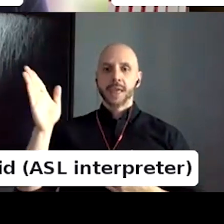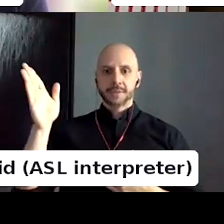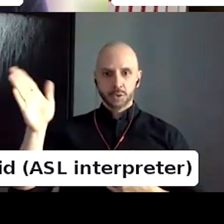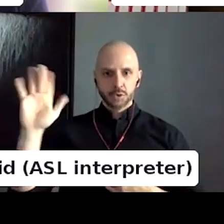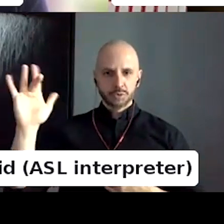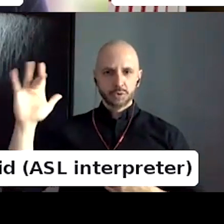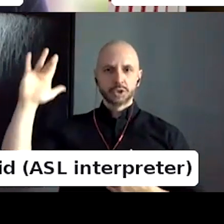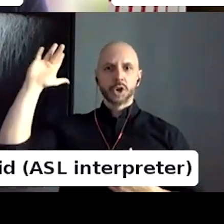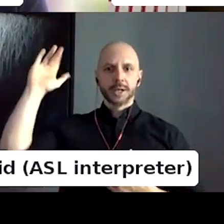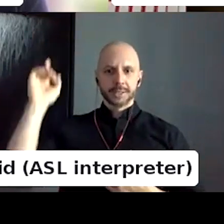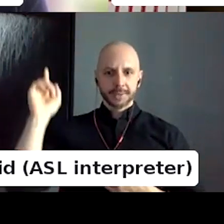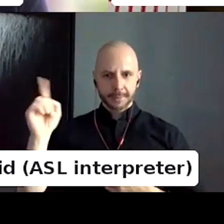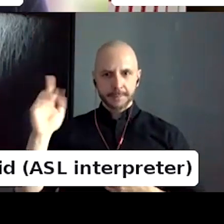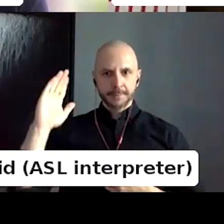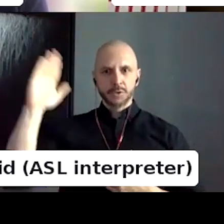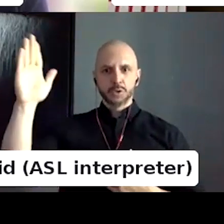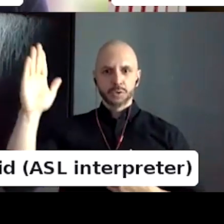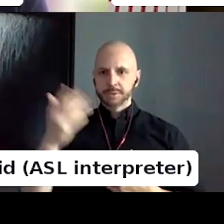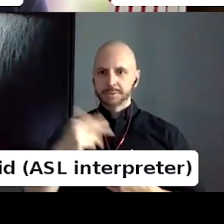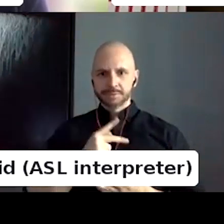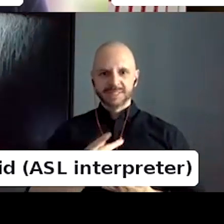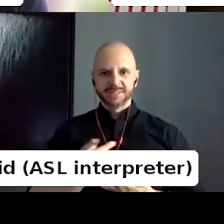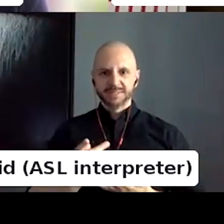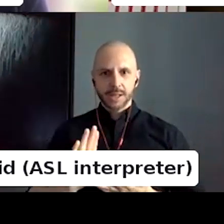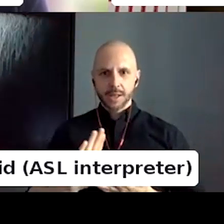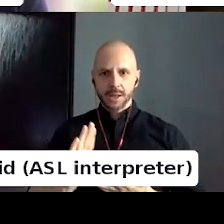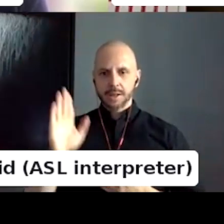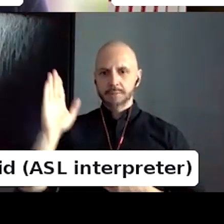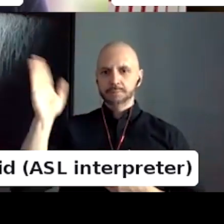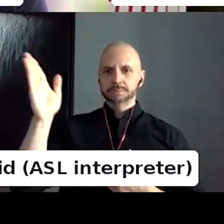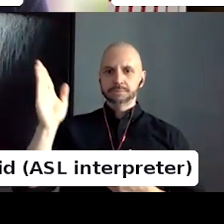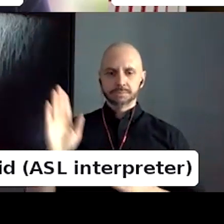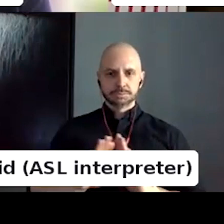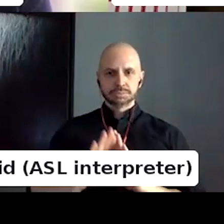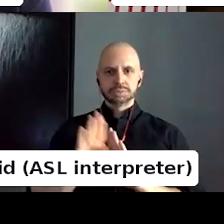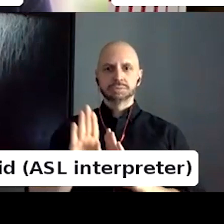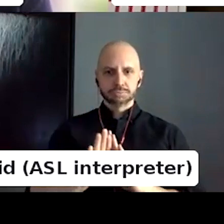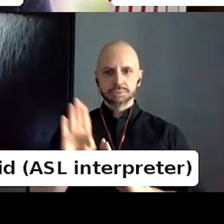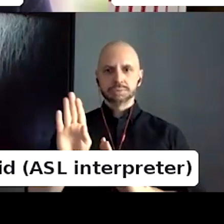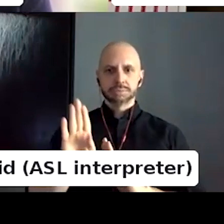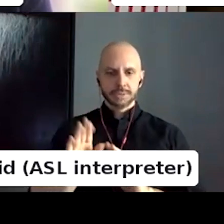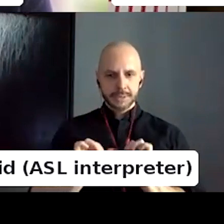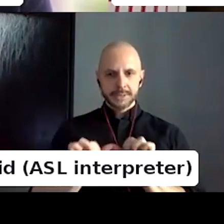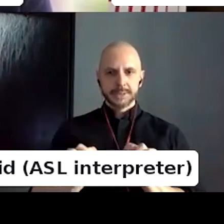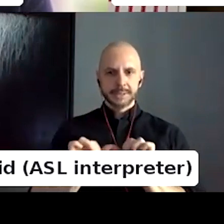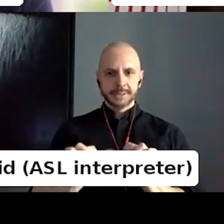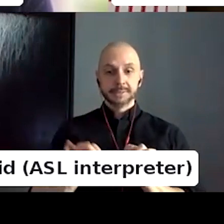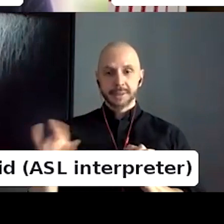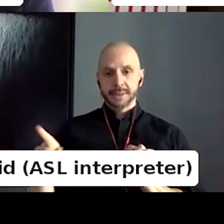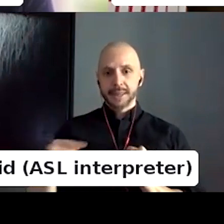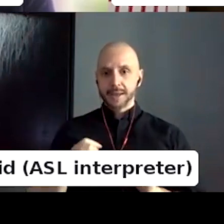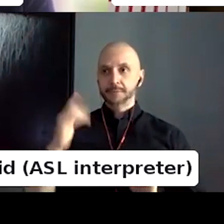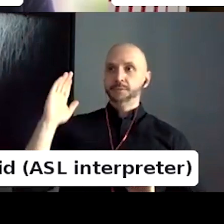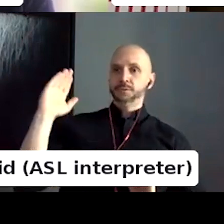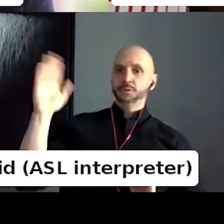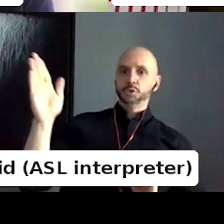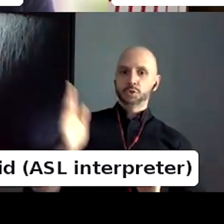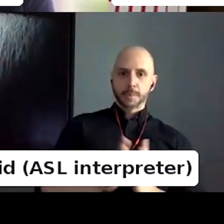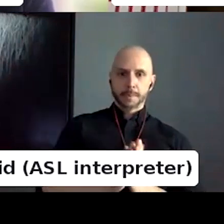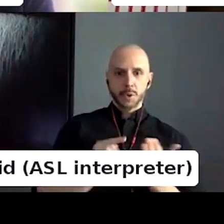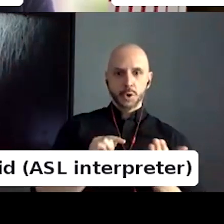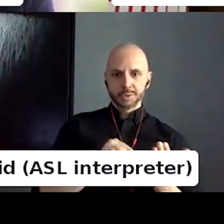printed books. And it just makes me even more motivated or more excited about the future of books and